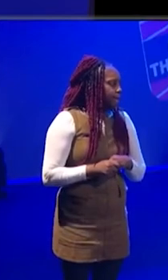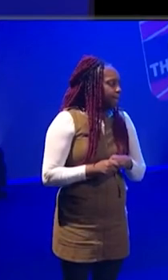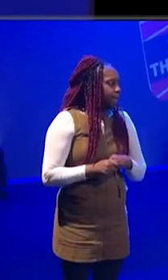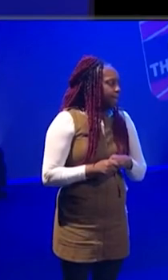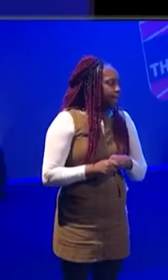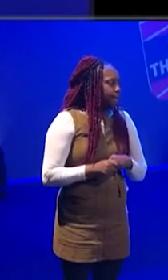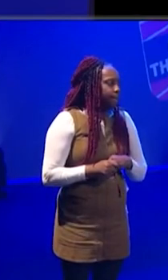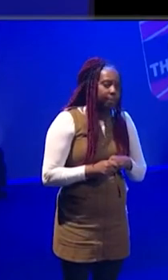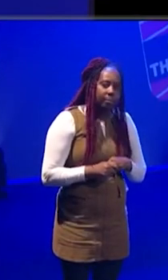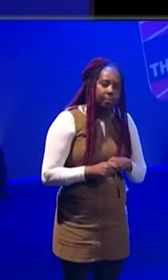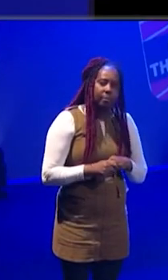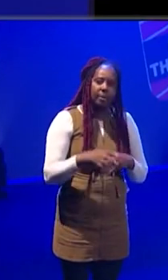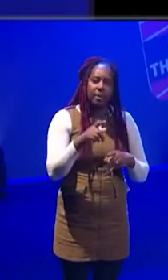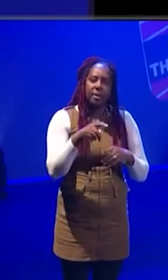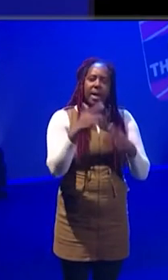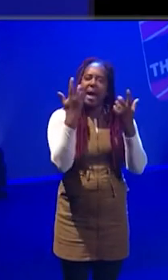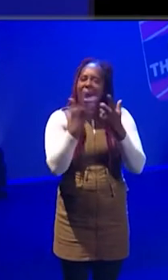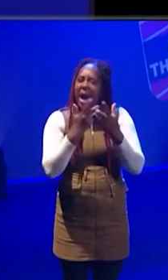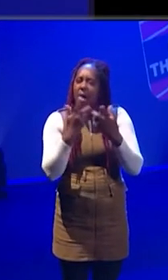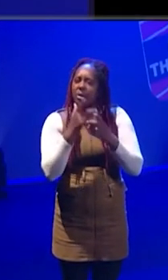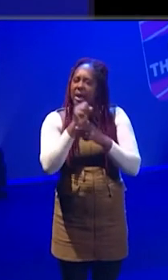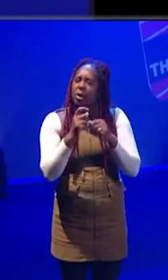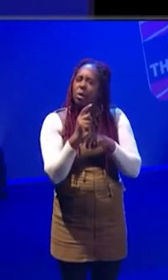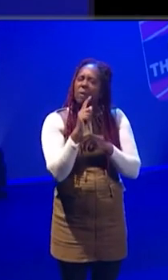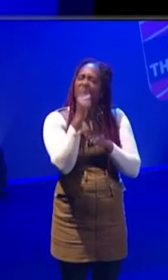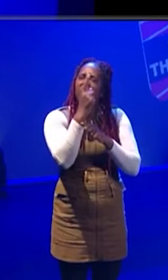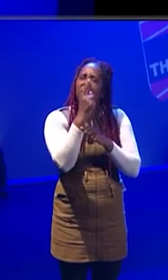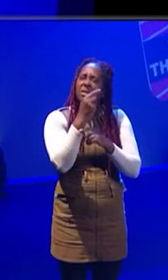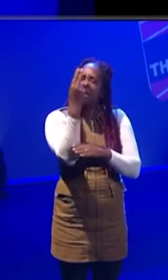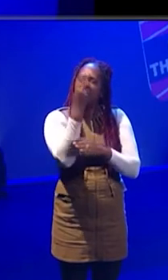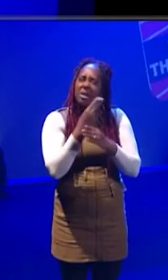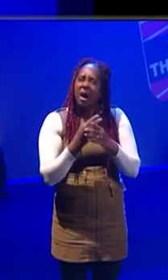designer gig? So that was how did you get your first designer gig?